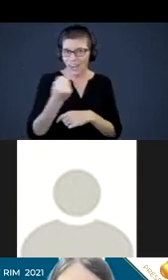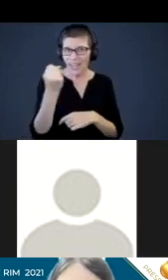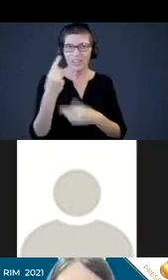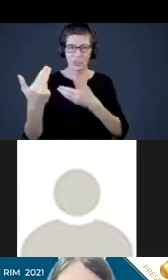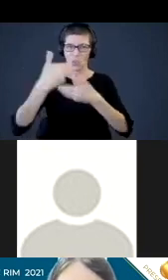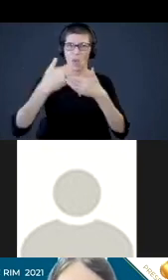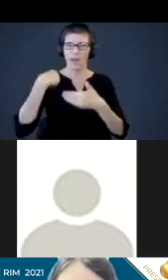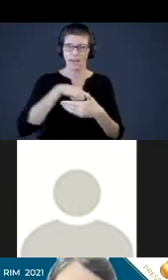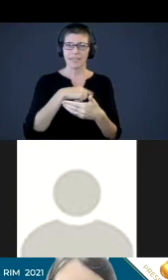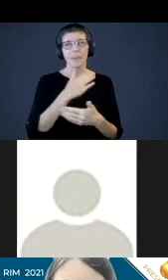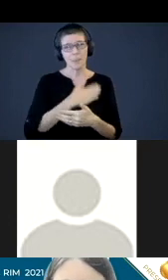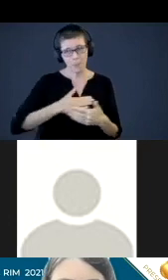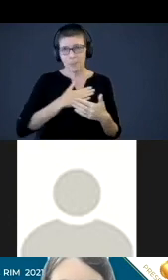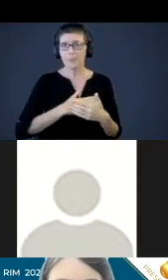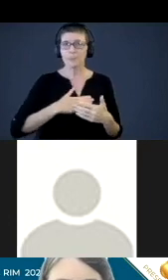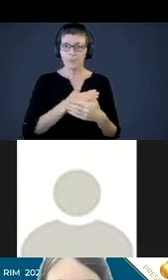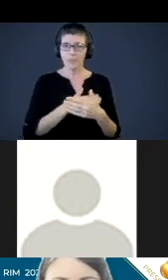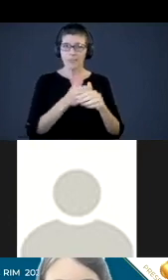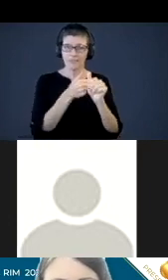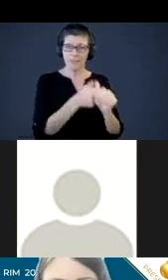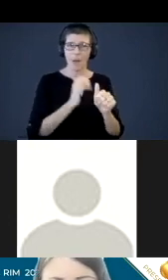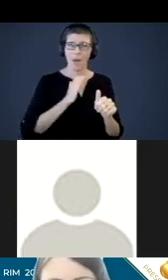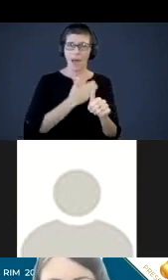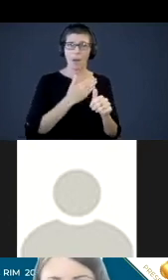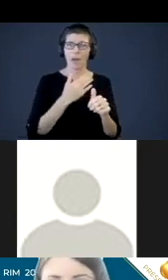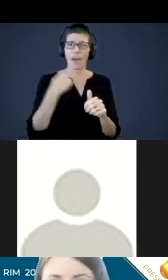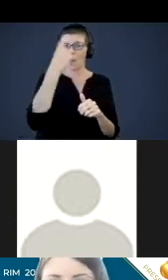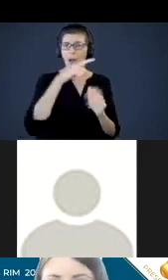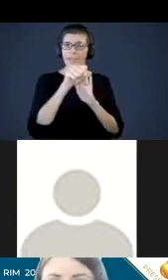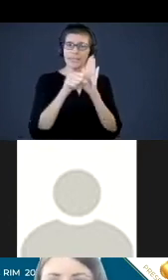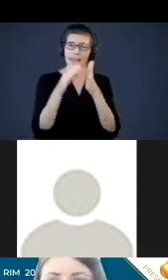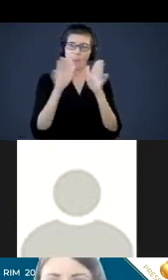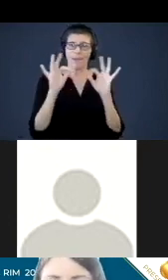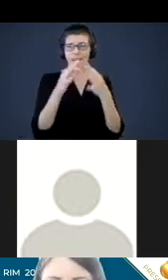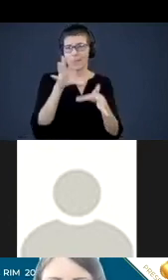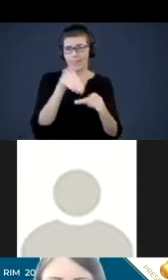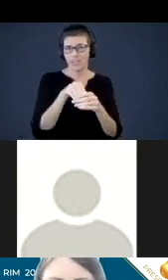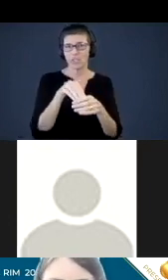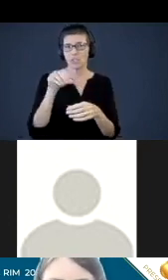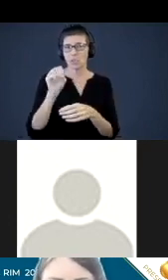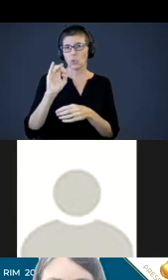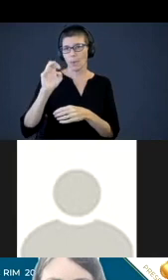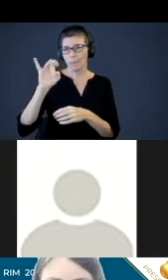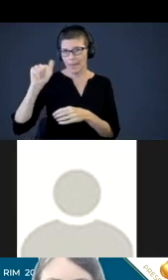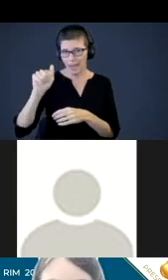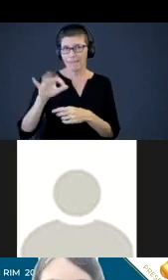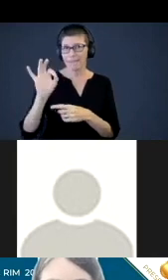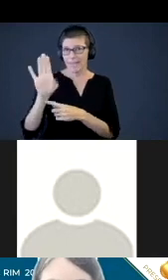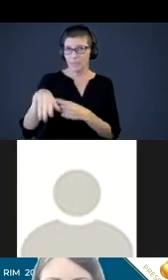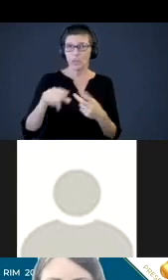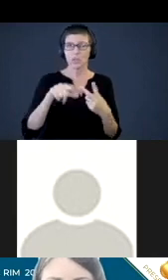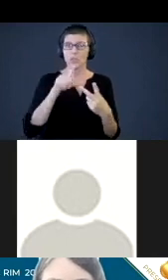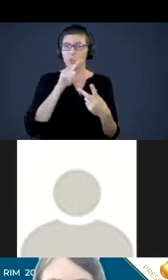Please do follow our Hawaii Statewide Family Engagement social media accounts, Facebook, Twitter,